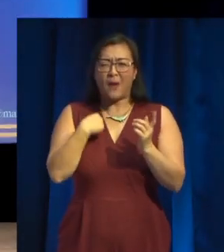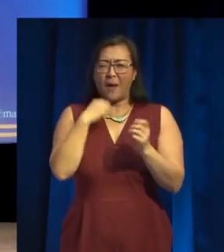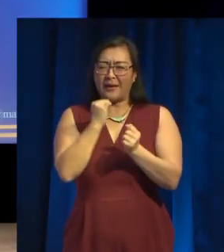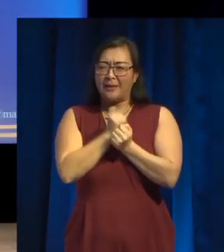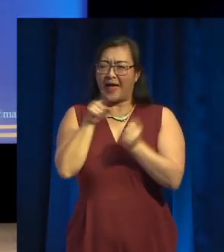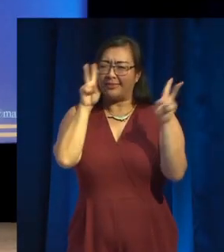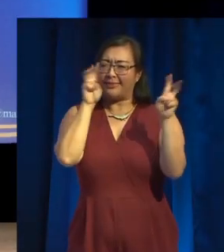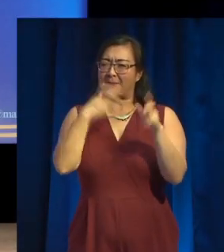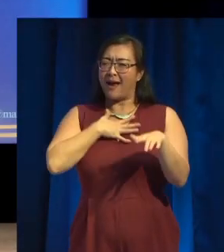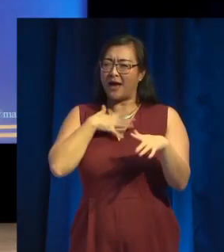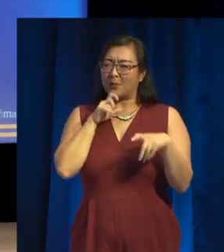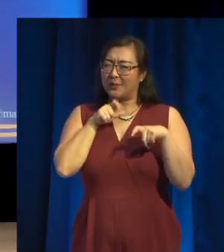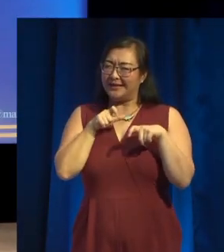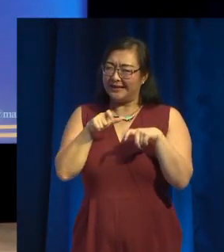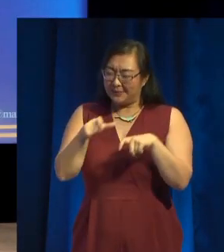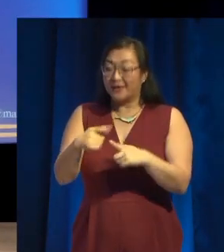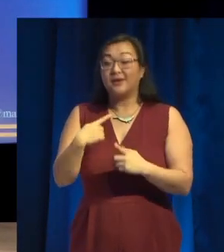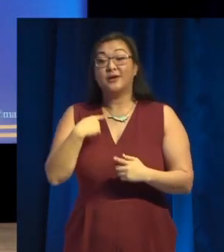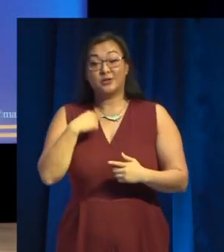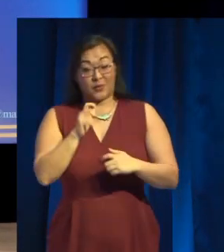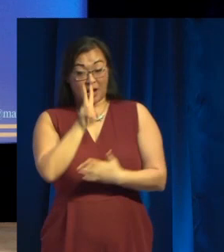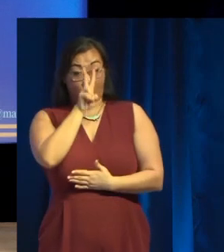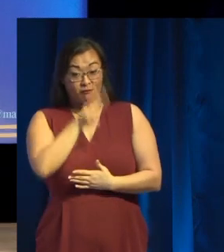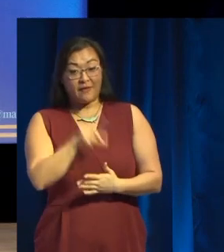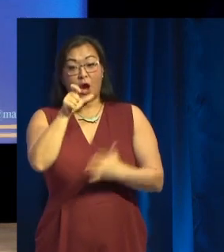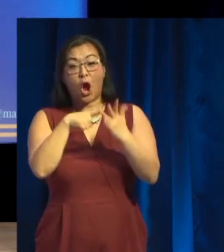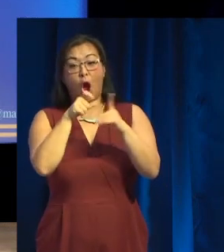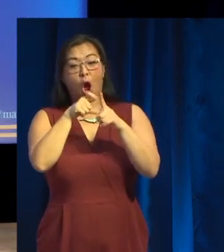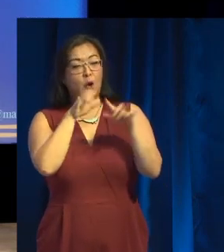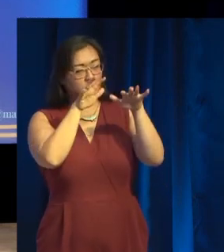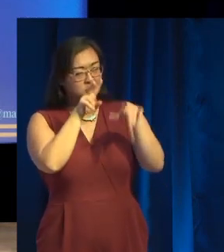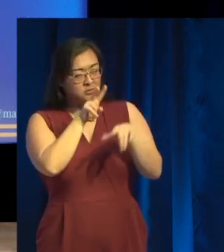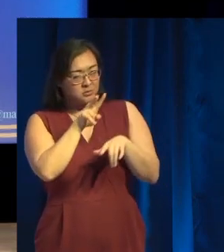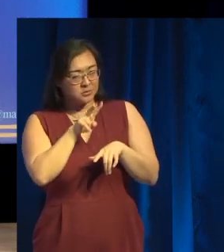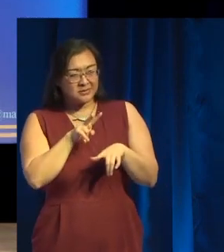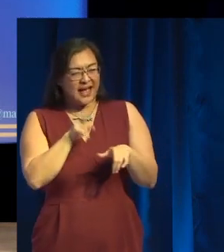then went through the code, as you do, looking to see how it worked, but I couldn't be bothered.